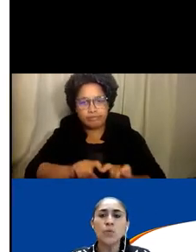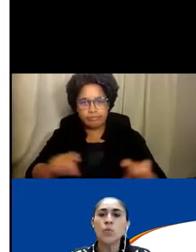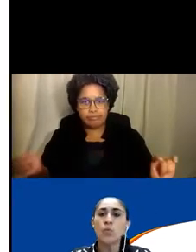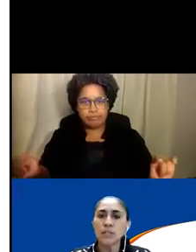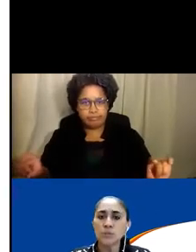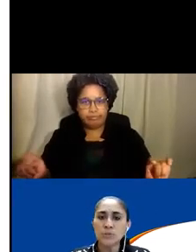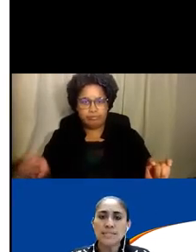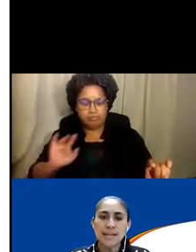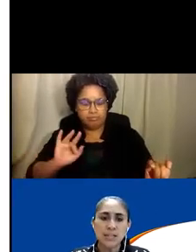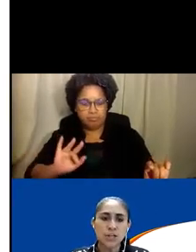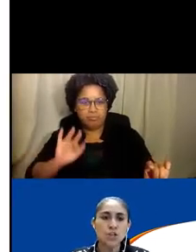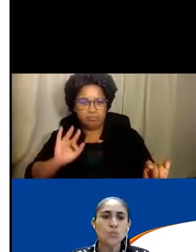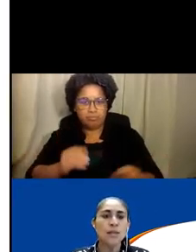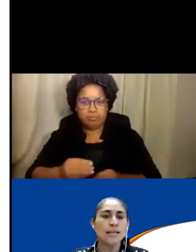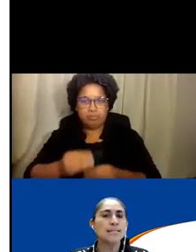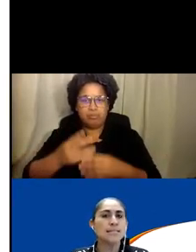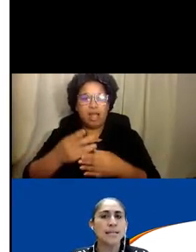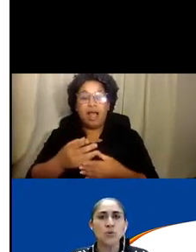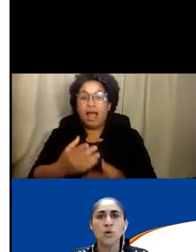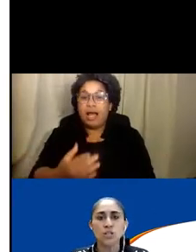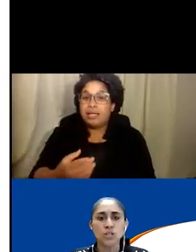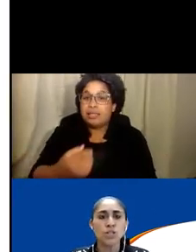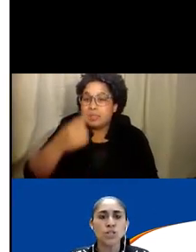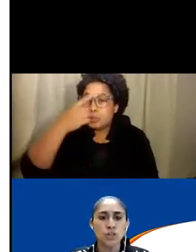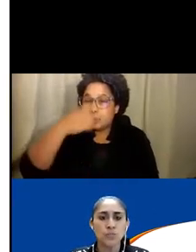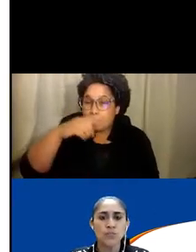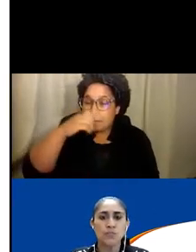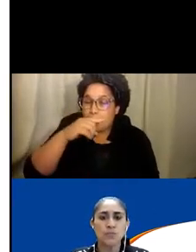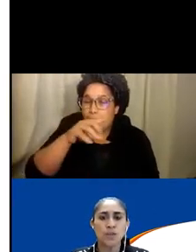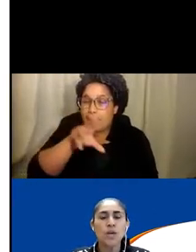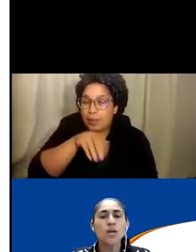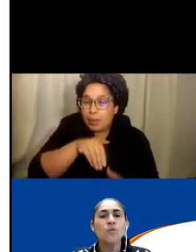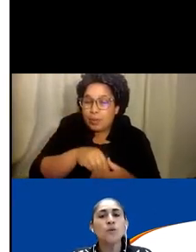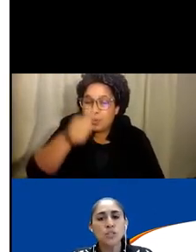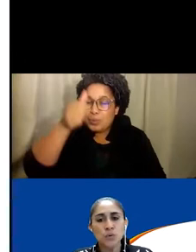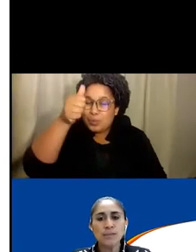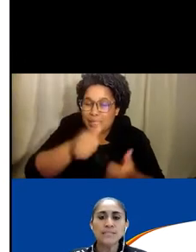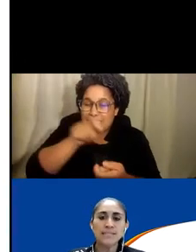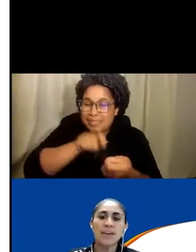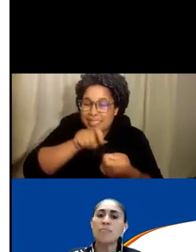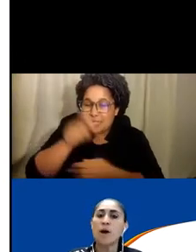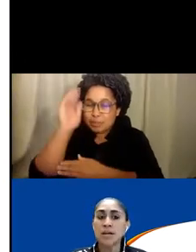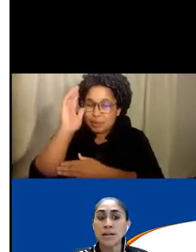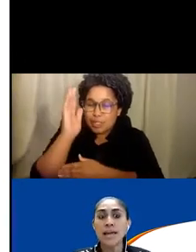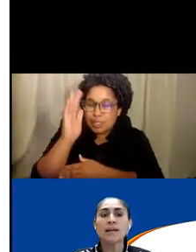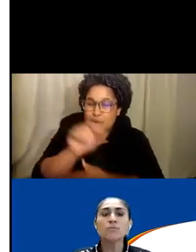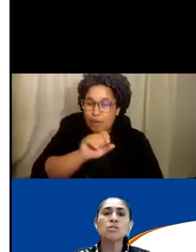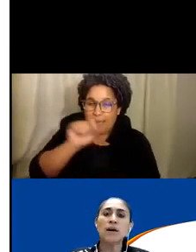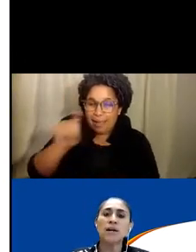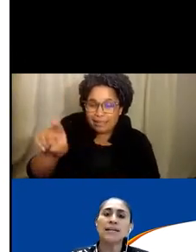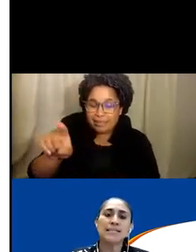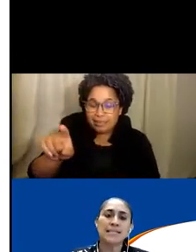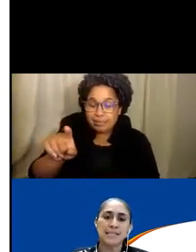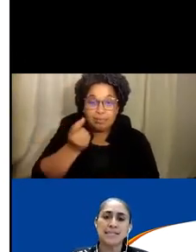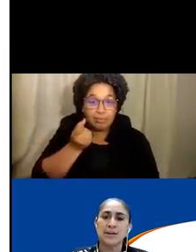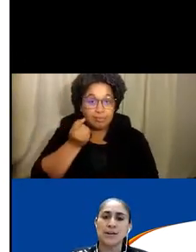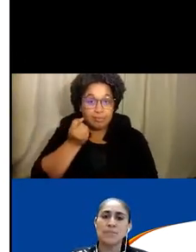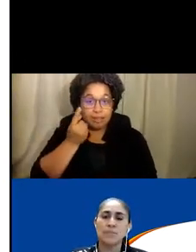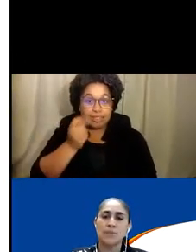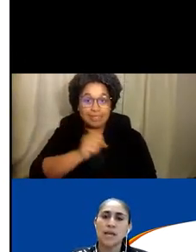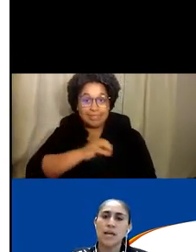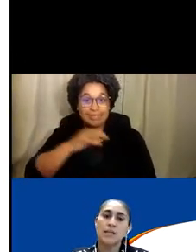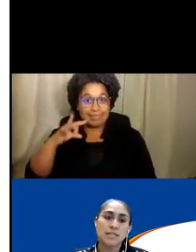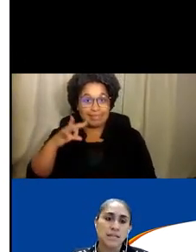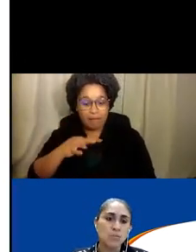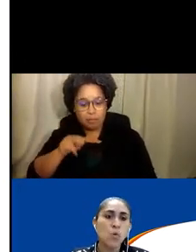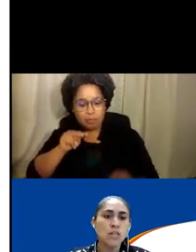indicate which presenter you would like to send the question to. We do have staff monitoring and responding as necessary.